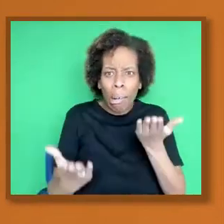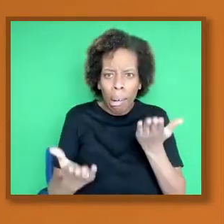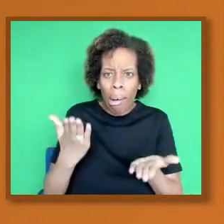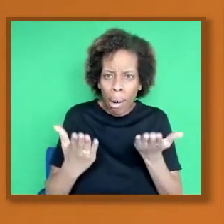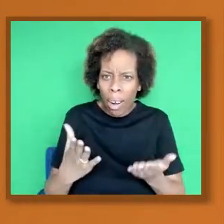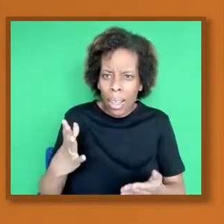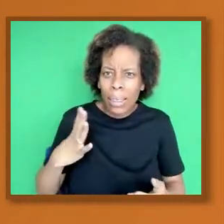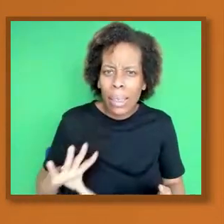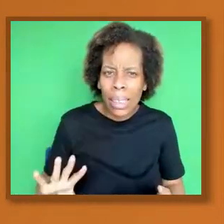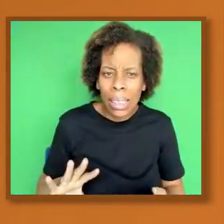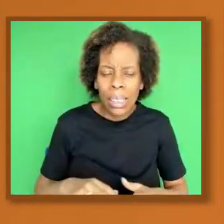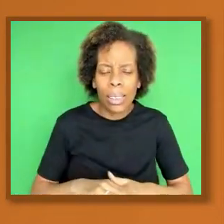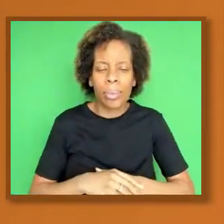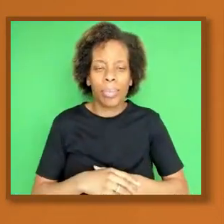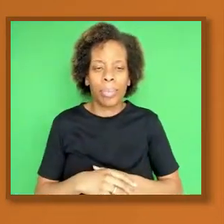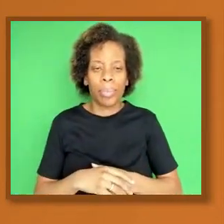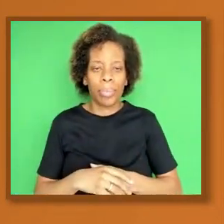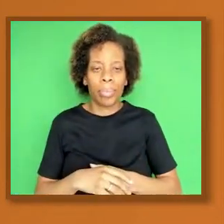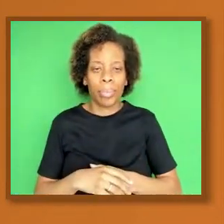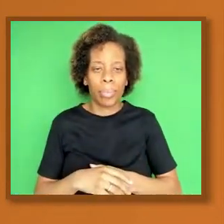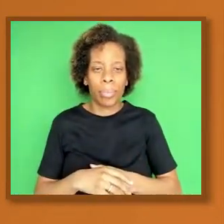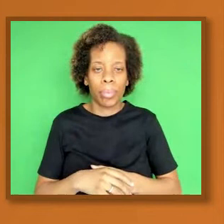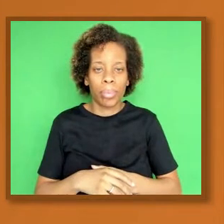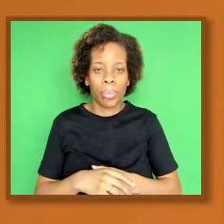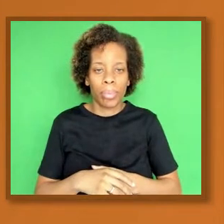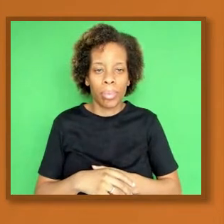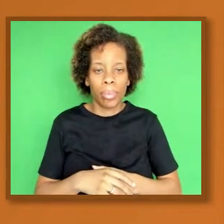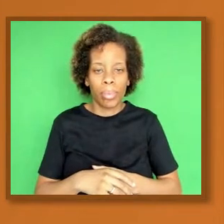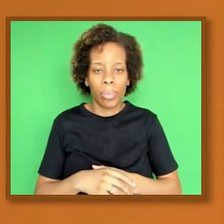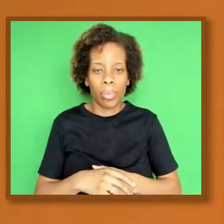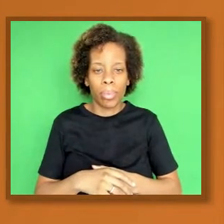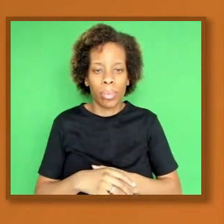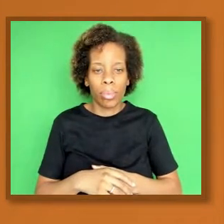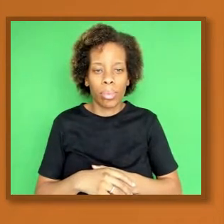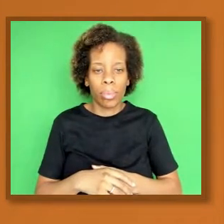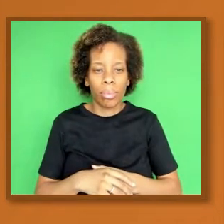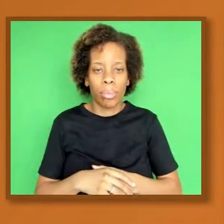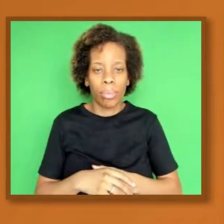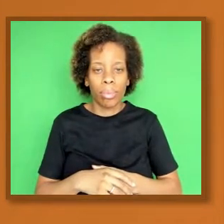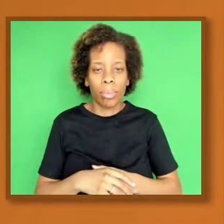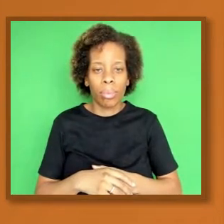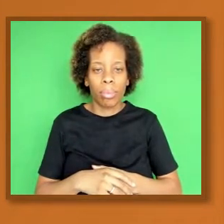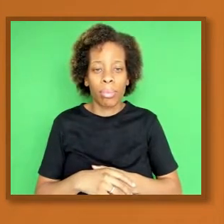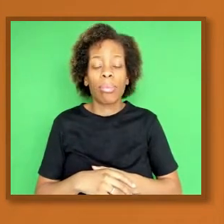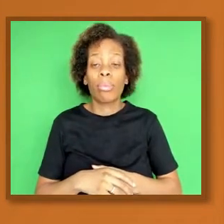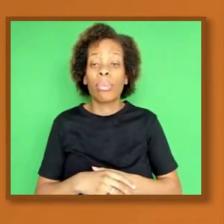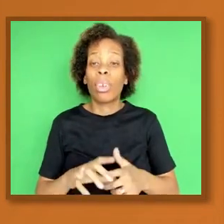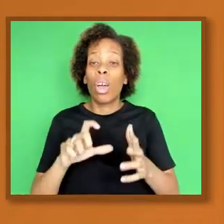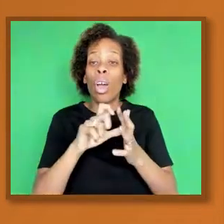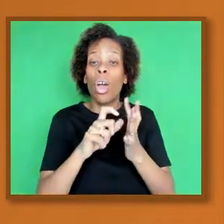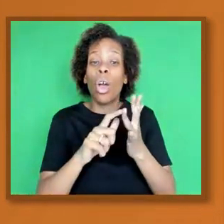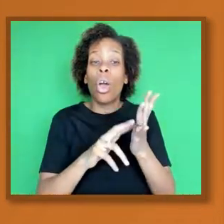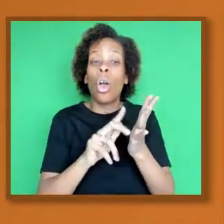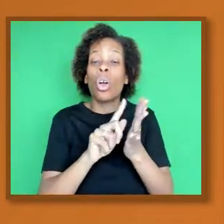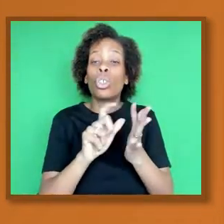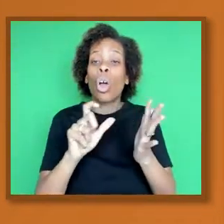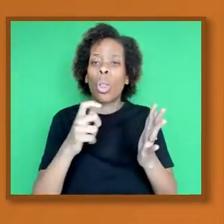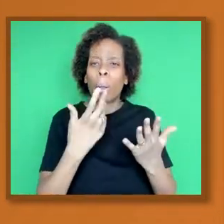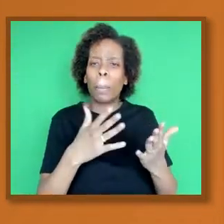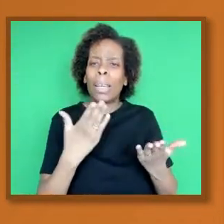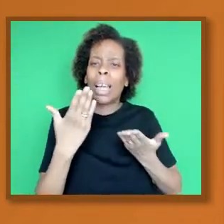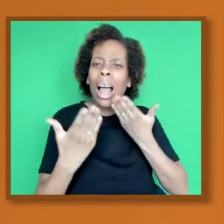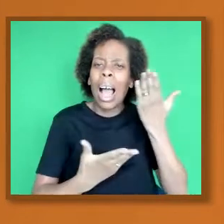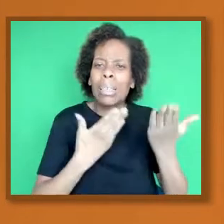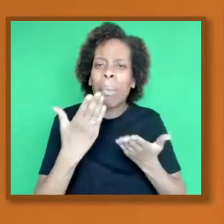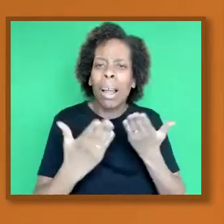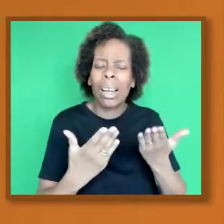What you can. I like the way that Donald had introduced this concept of vaccine hesitancy. Is